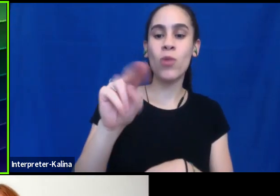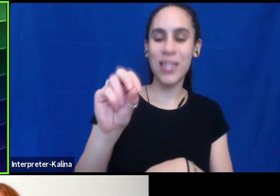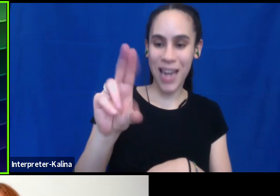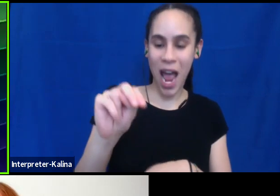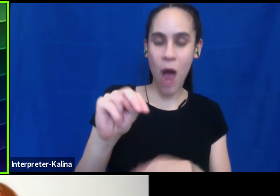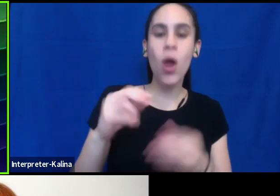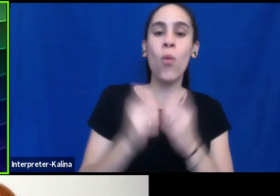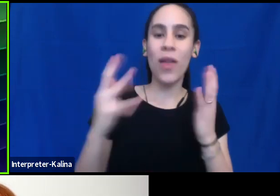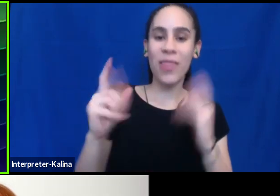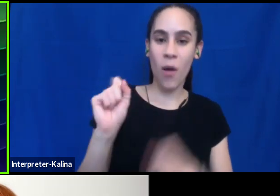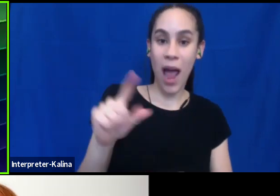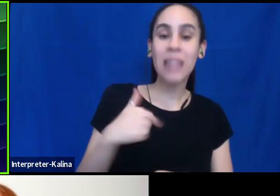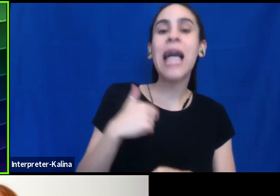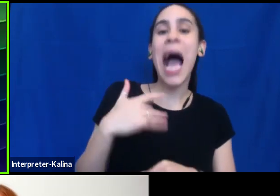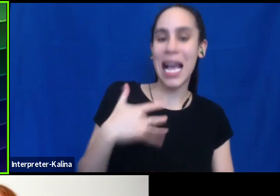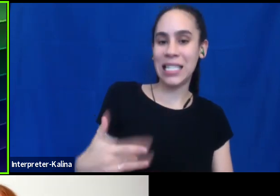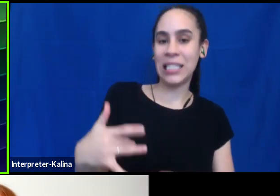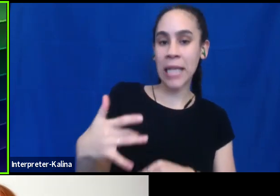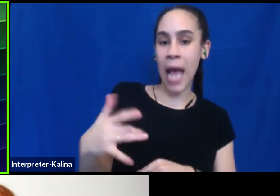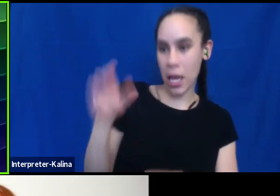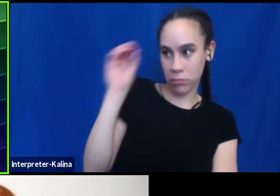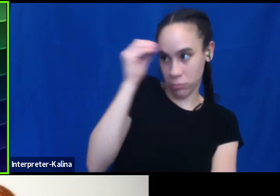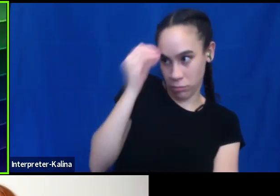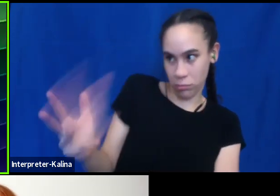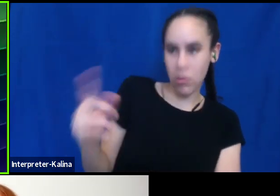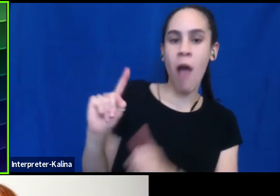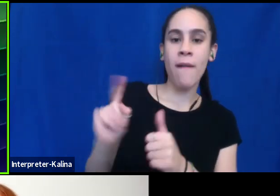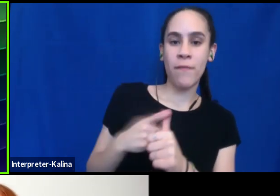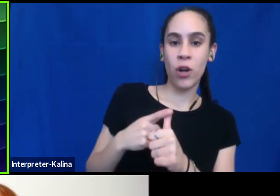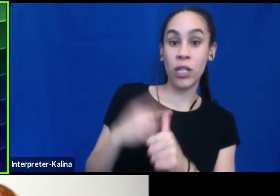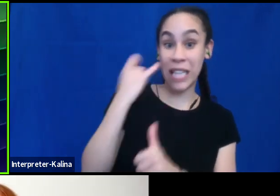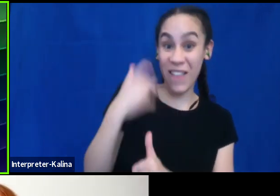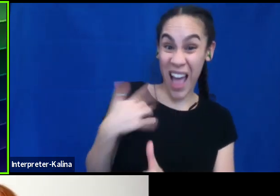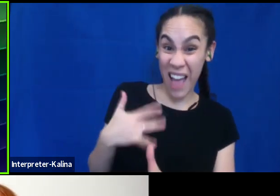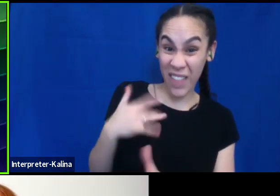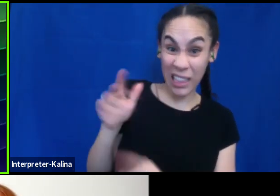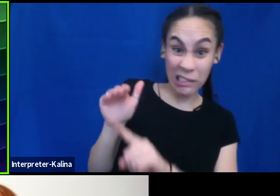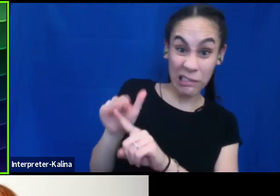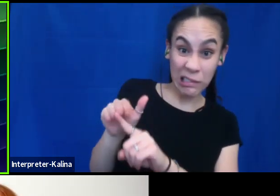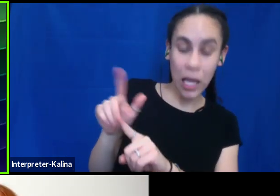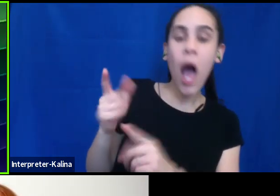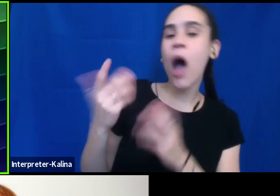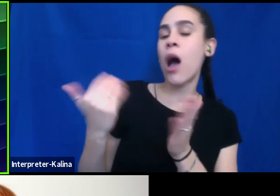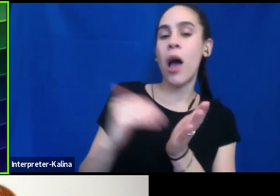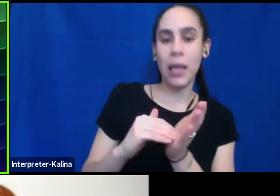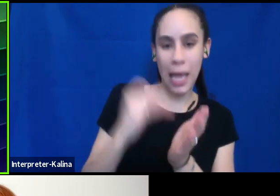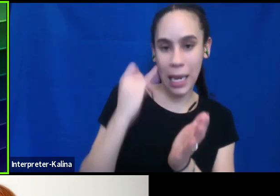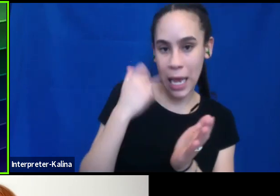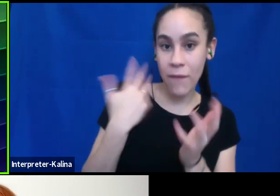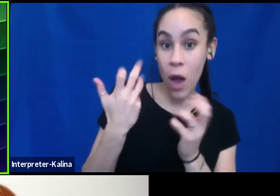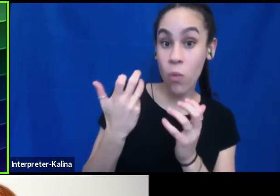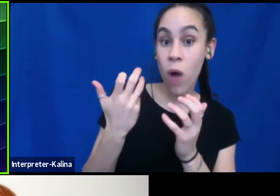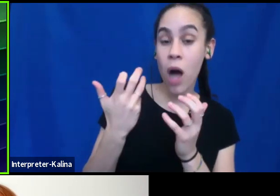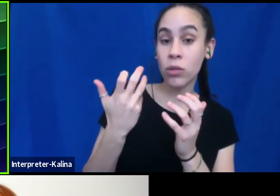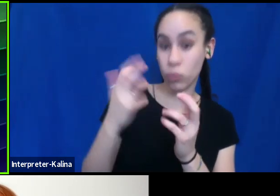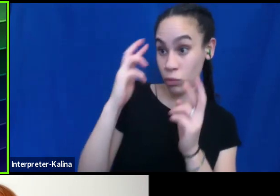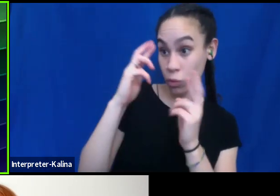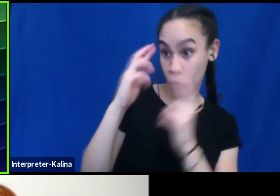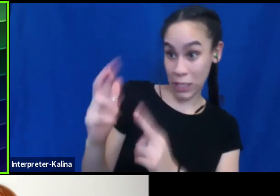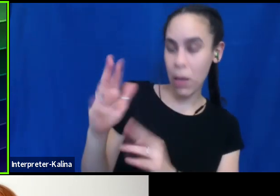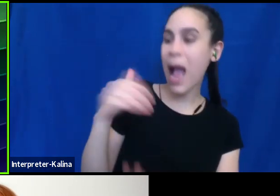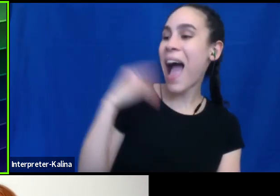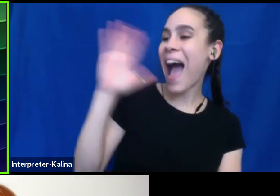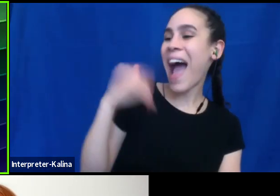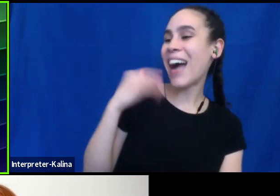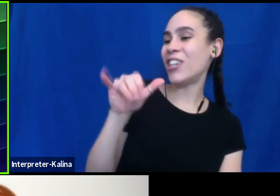first. So if I really feel the need to ask, I will, you know, it's again, in order to be respectful, um, I'll say, hi, I'm Jeannie. You know, I use she, her, and